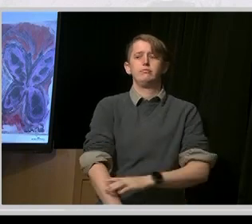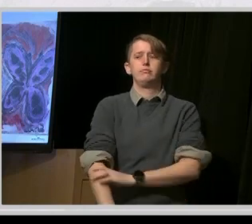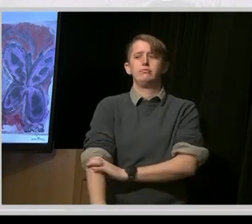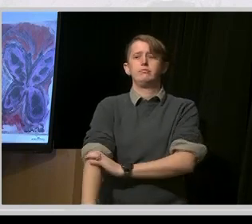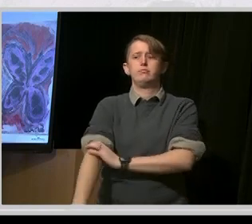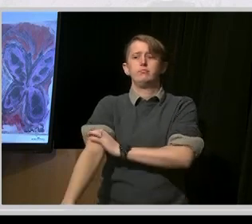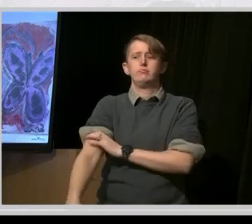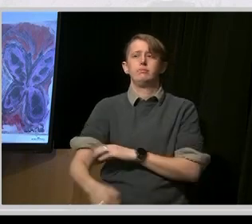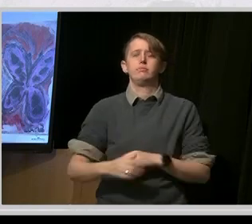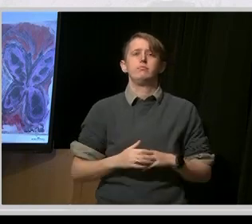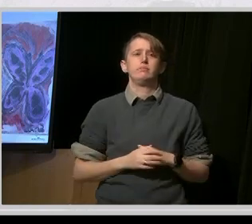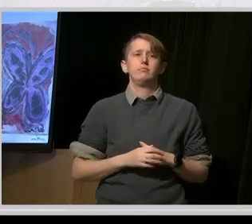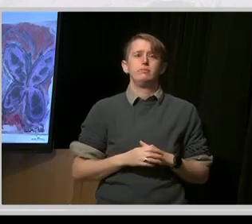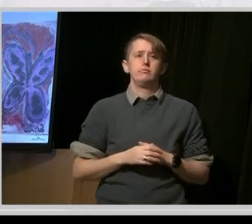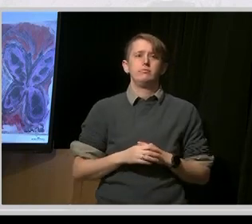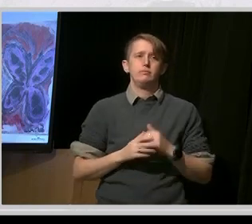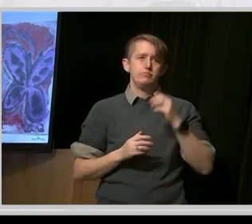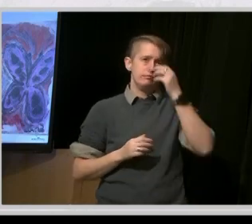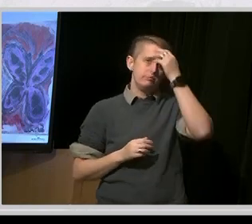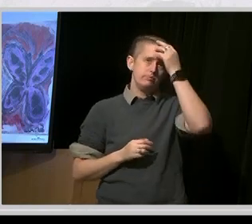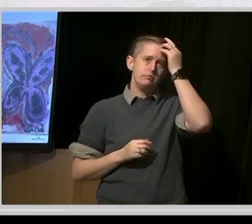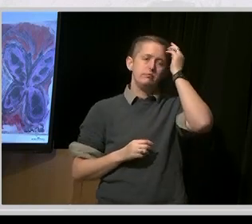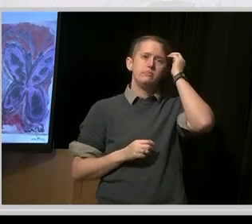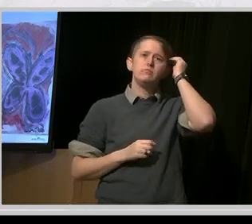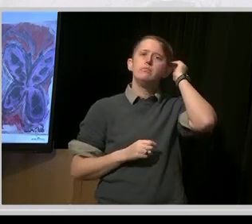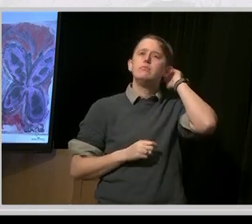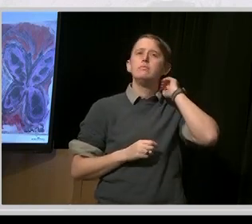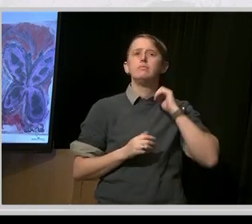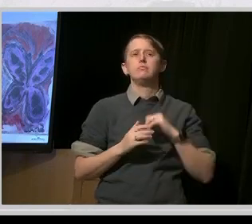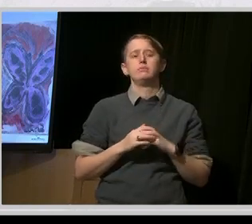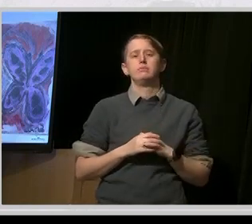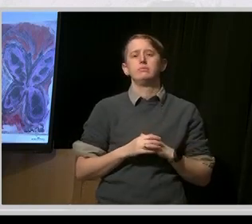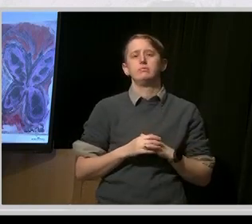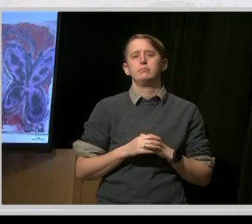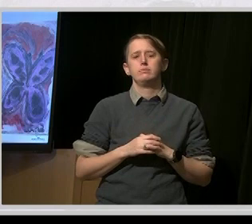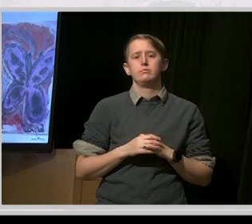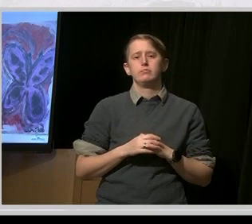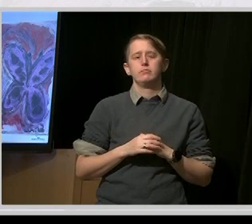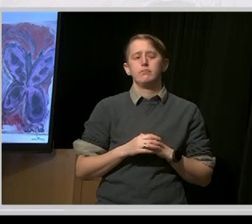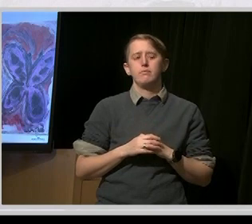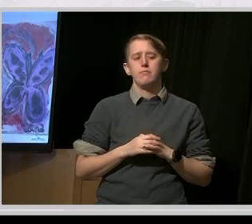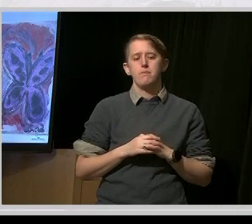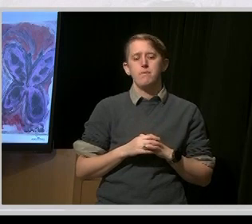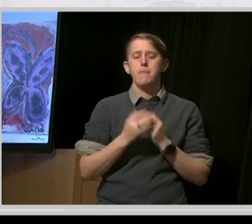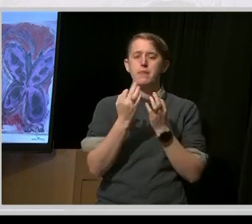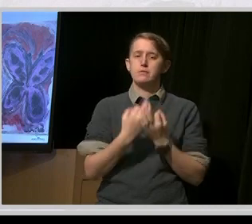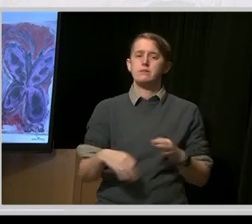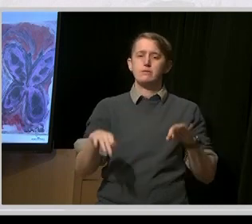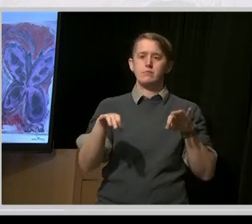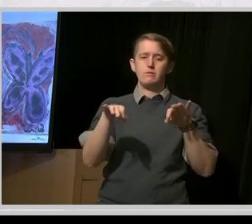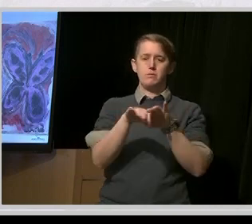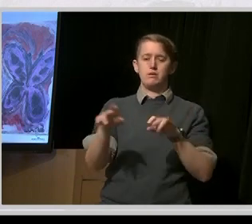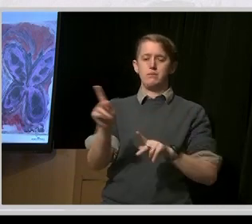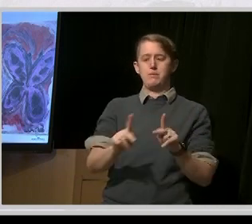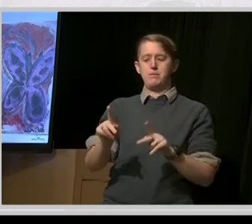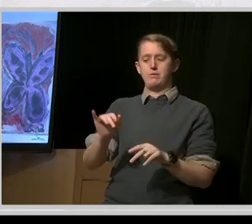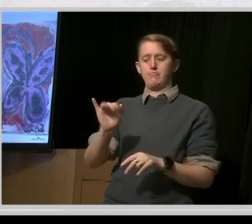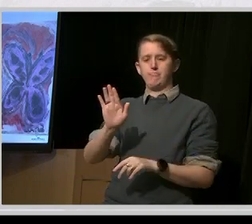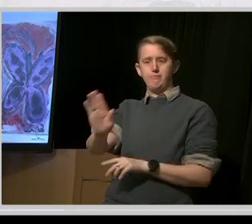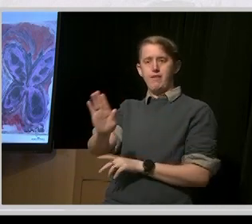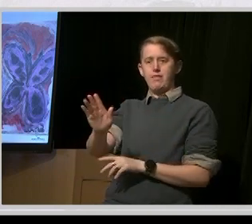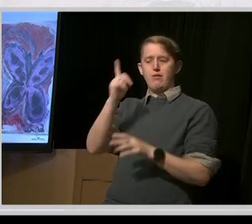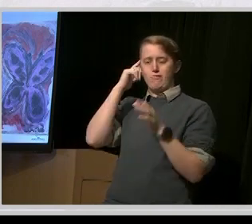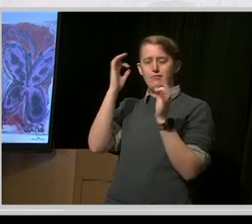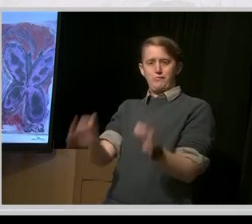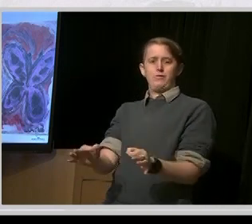It is important to know that allowing people to make their own choices does not mean